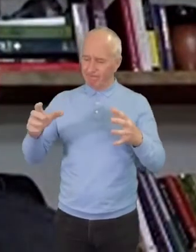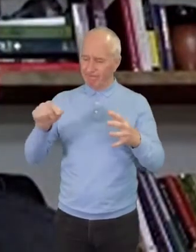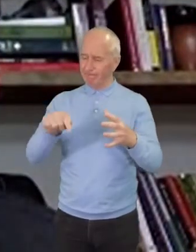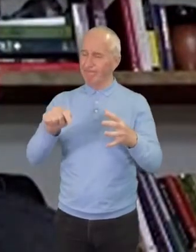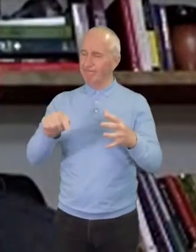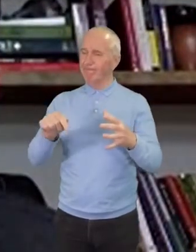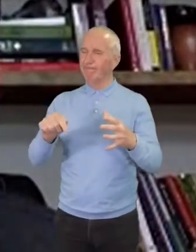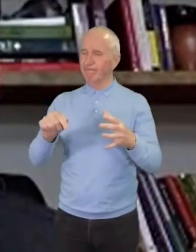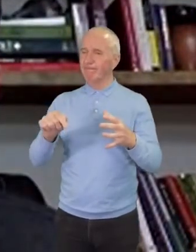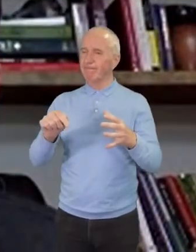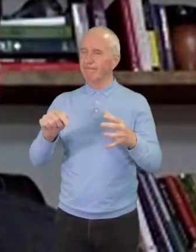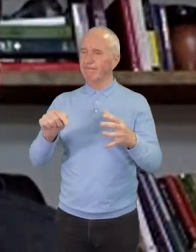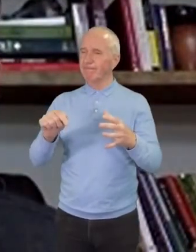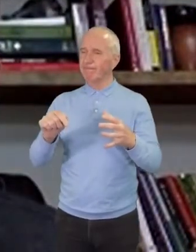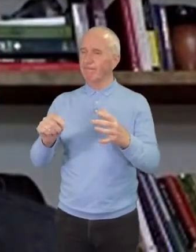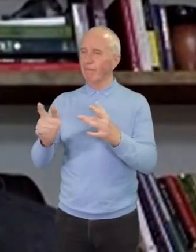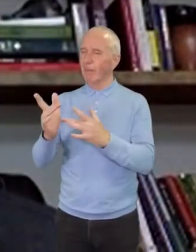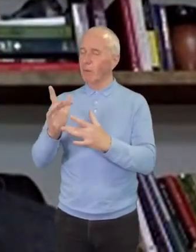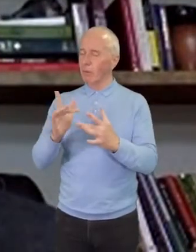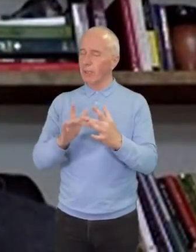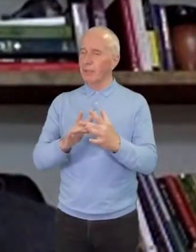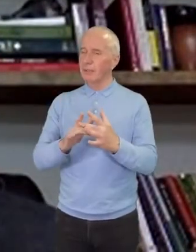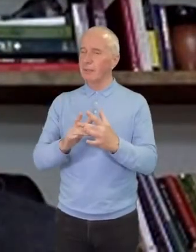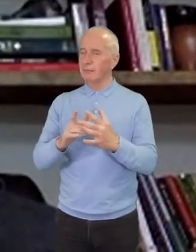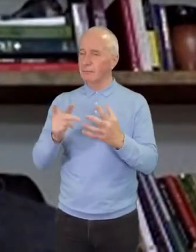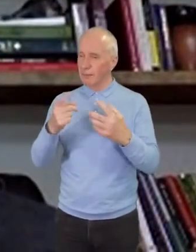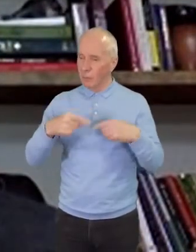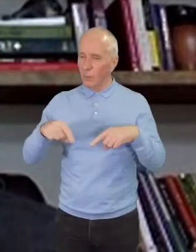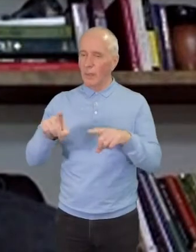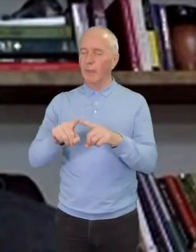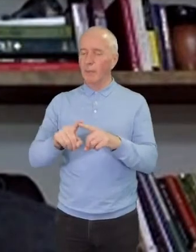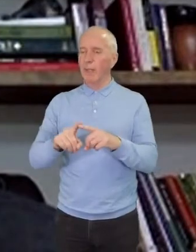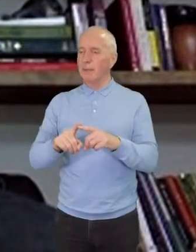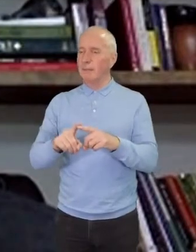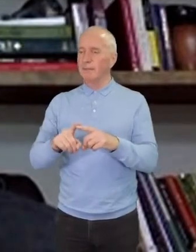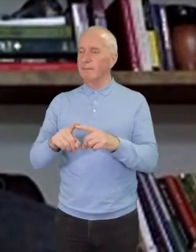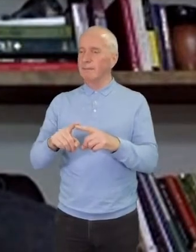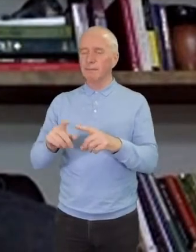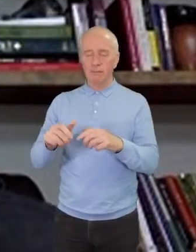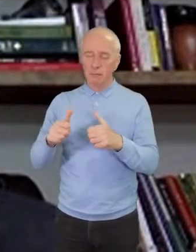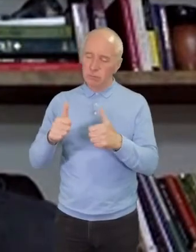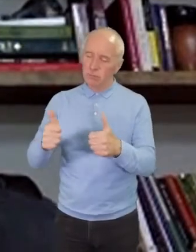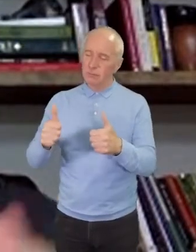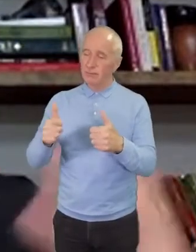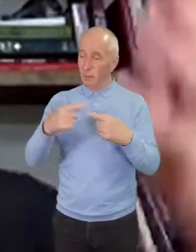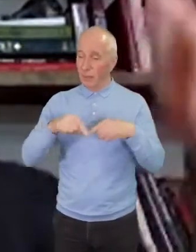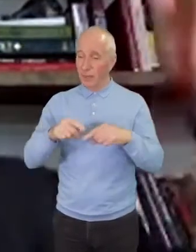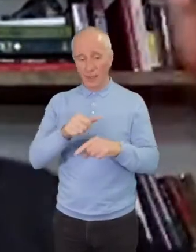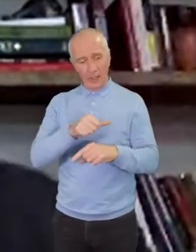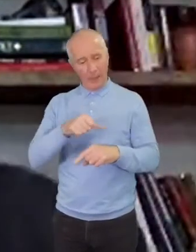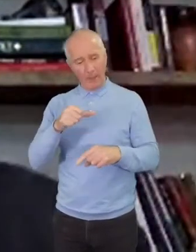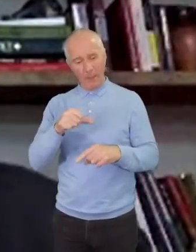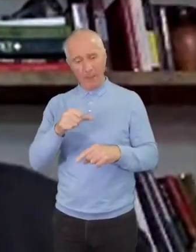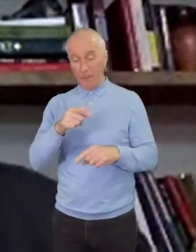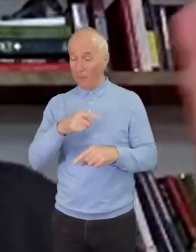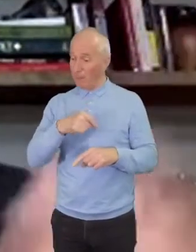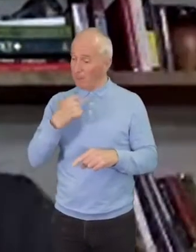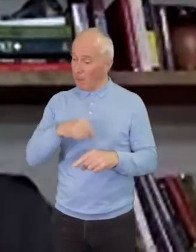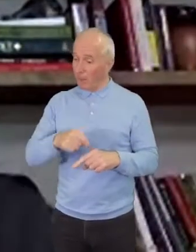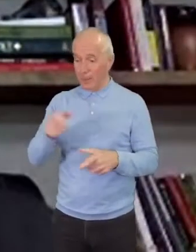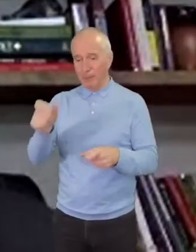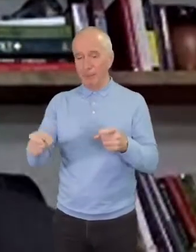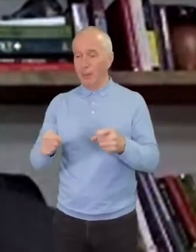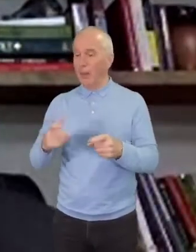that we have been really good at promising people life after death